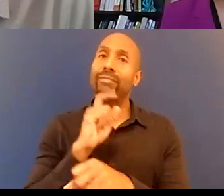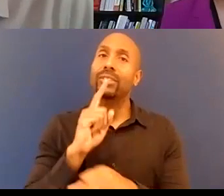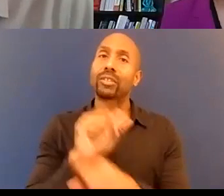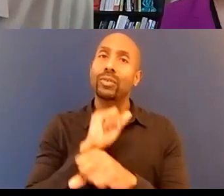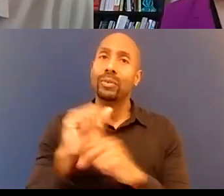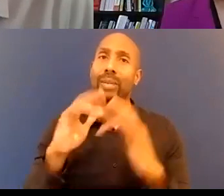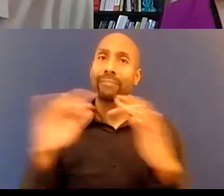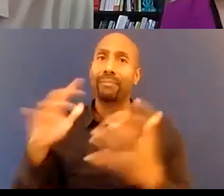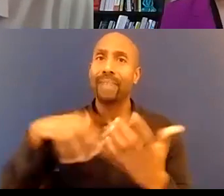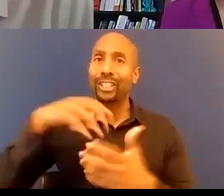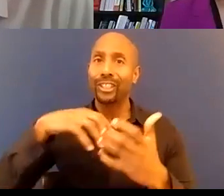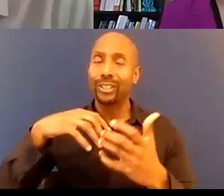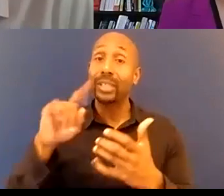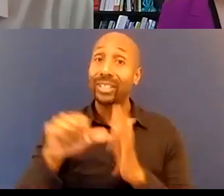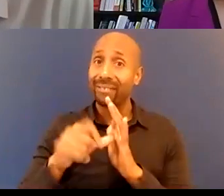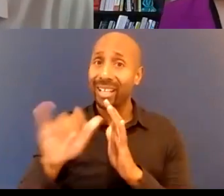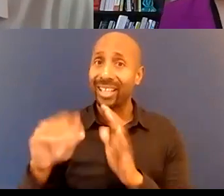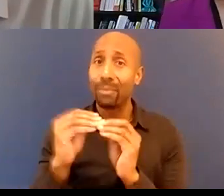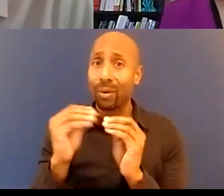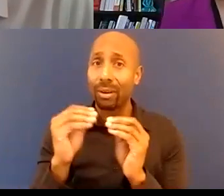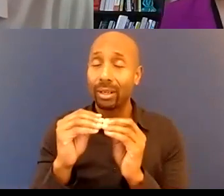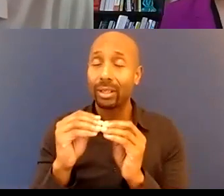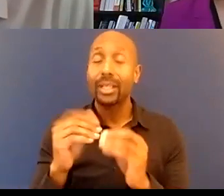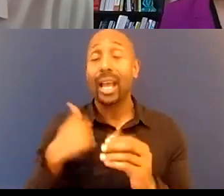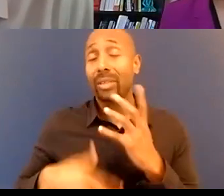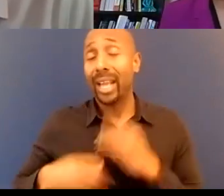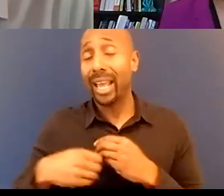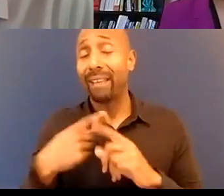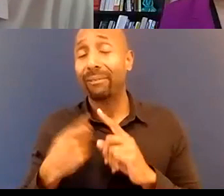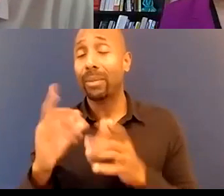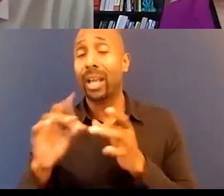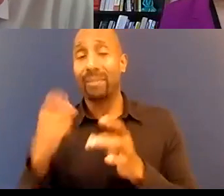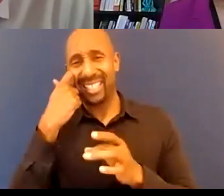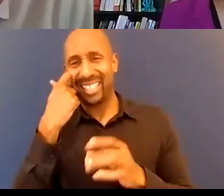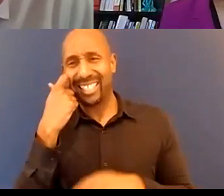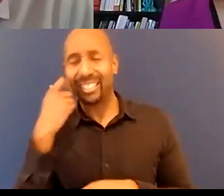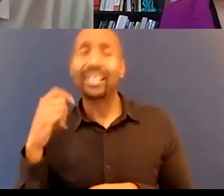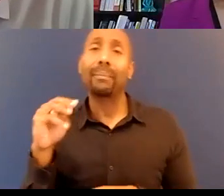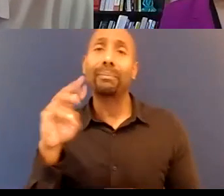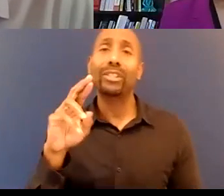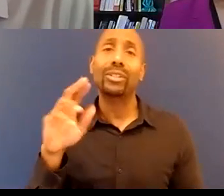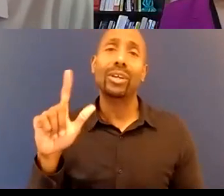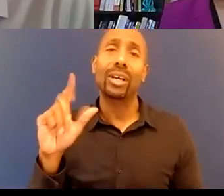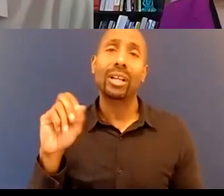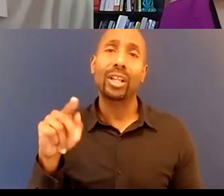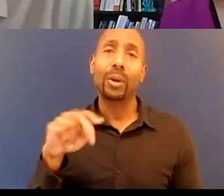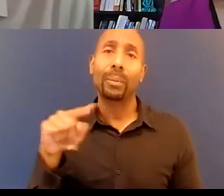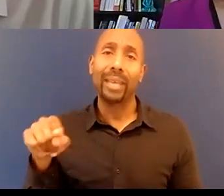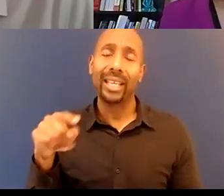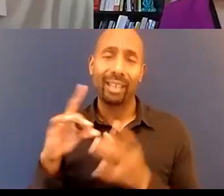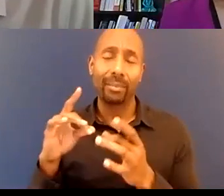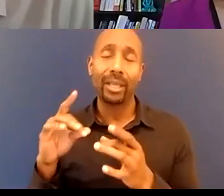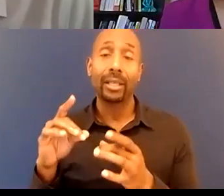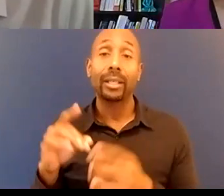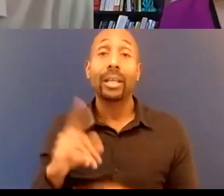think you know uh i'll just piggyback what was just was just said mr lopez you know when you always do what you always did you